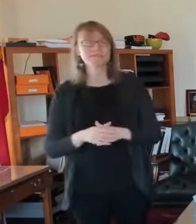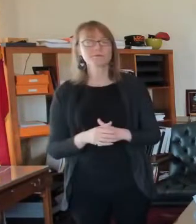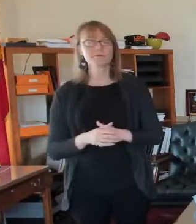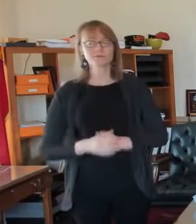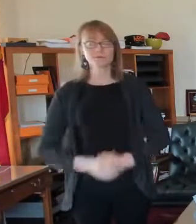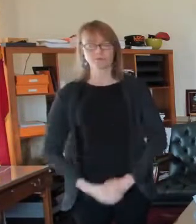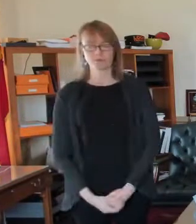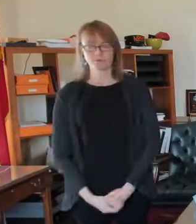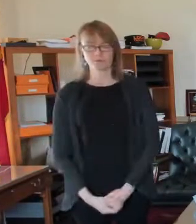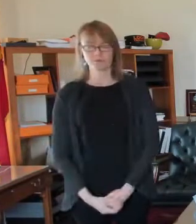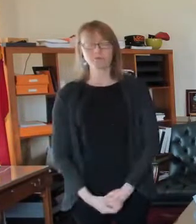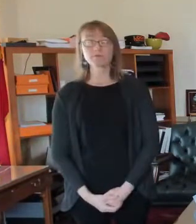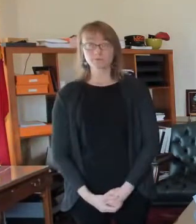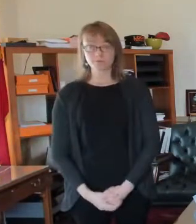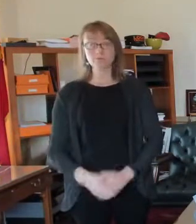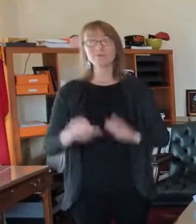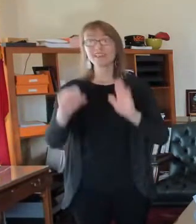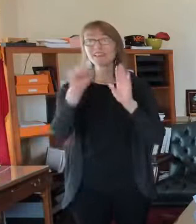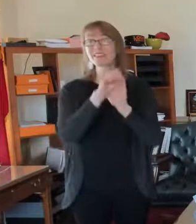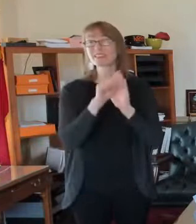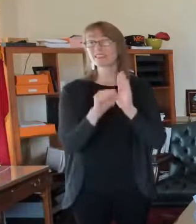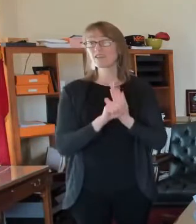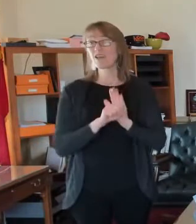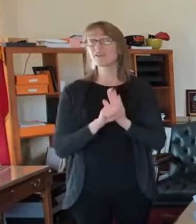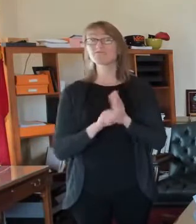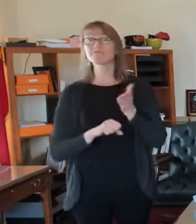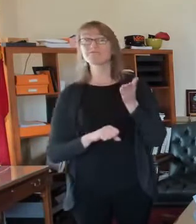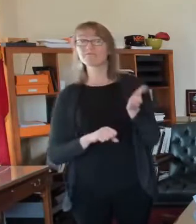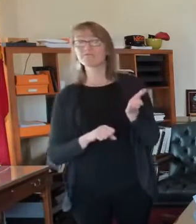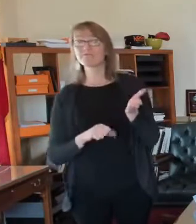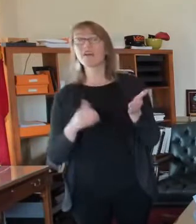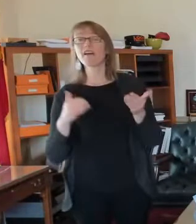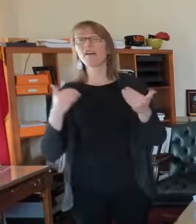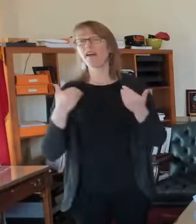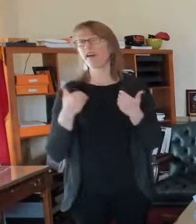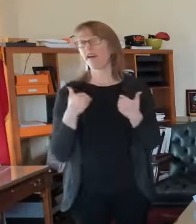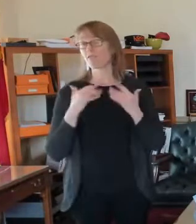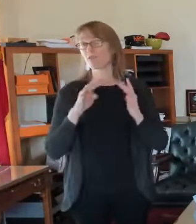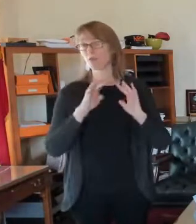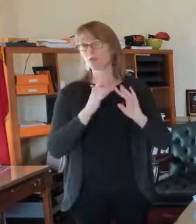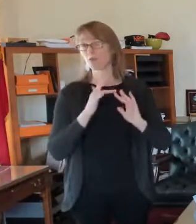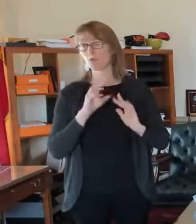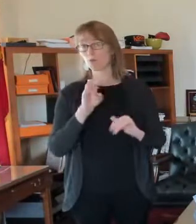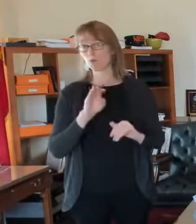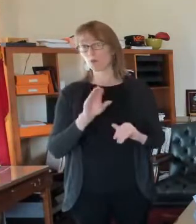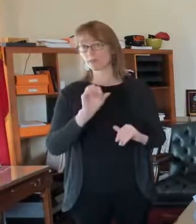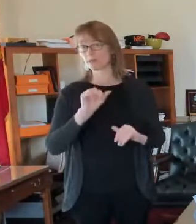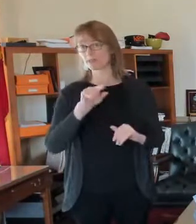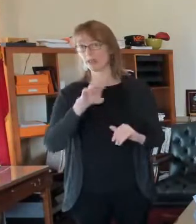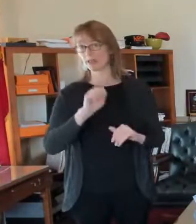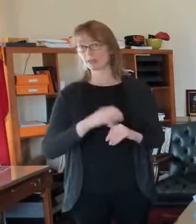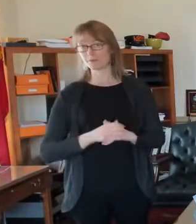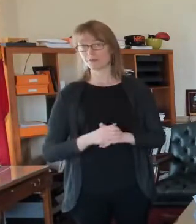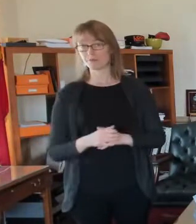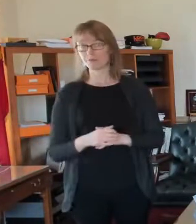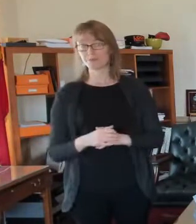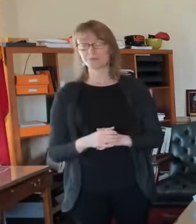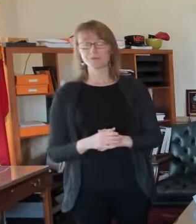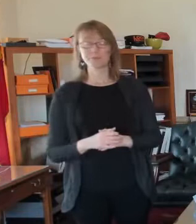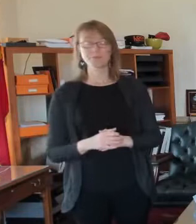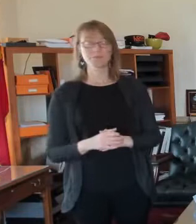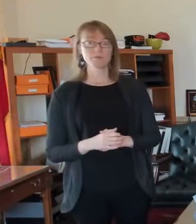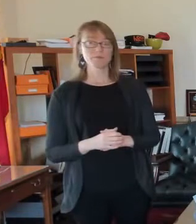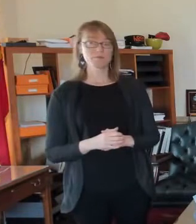you the state's also doing mass vaccination events. But I don't believe there is a centralized, uh,